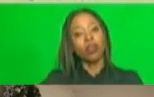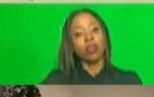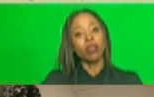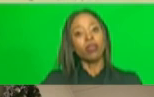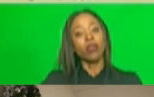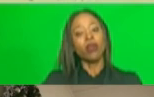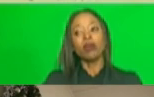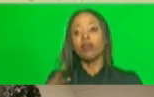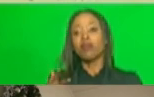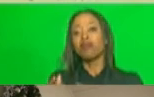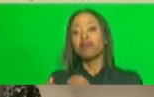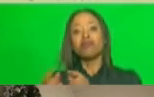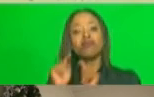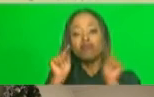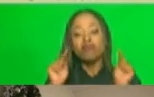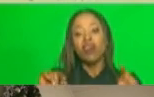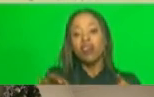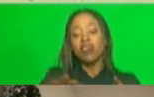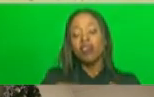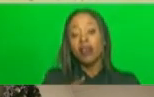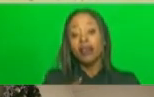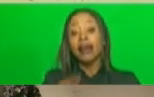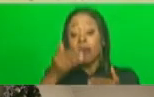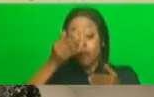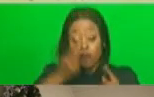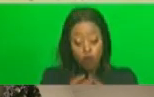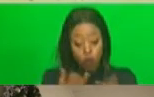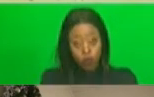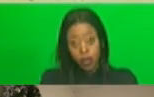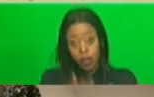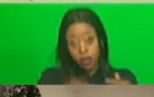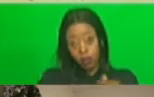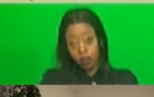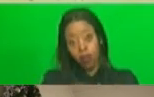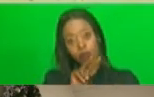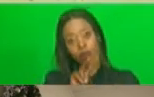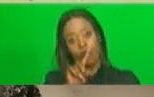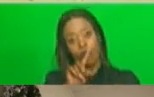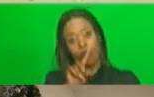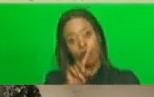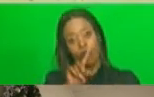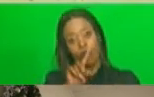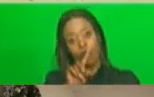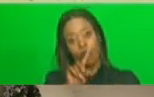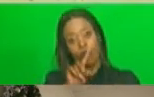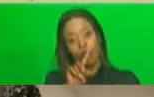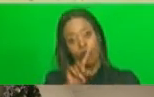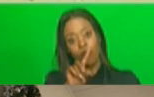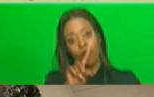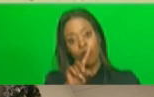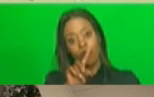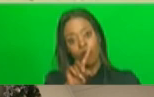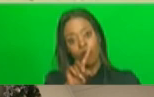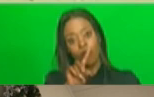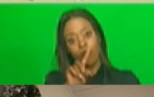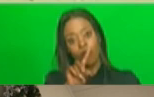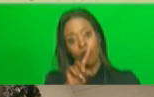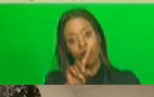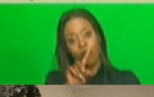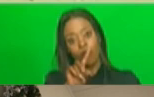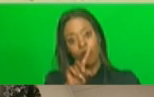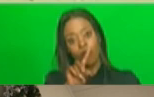operate within 21 days from today. Any shop that is not... By the way, this